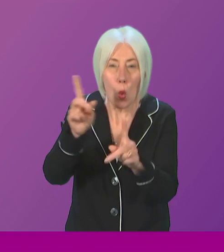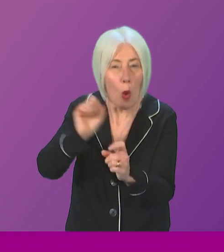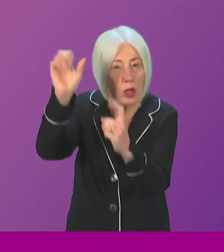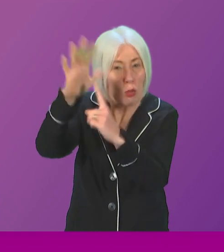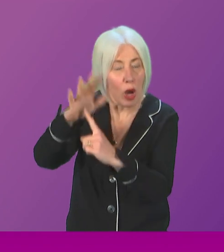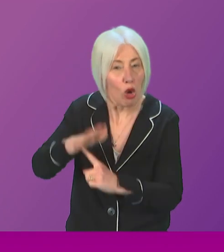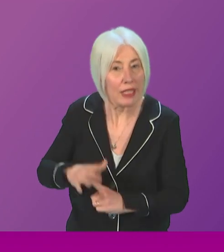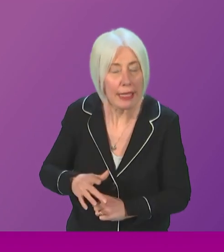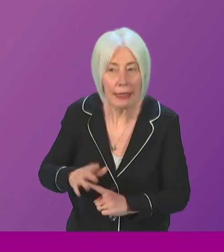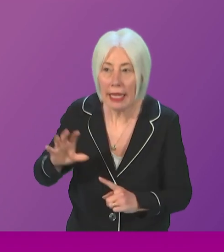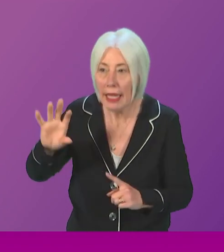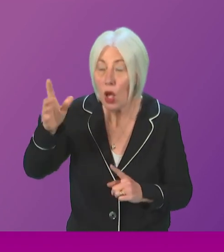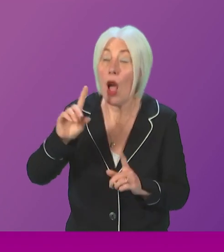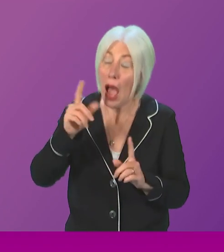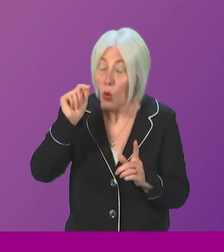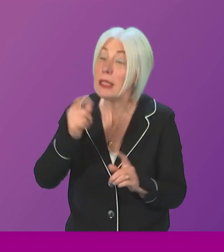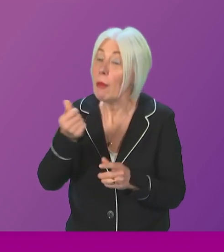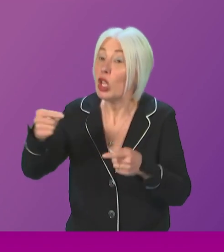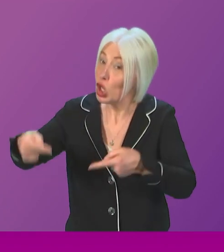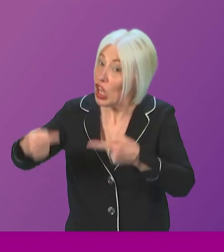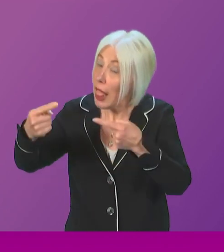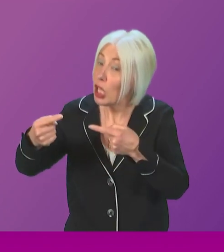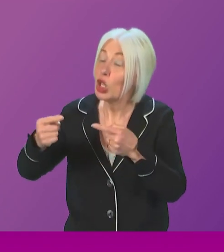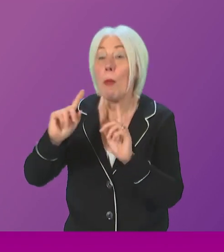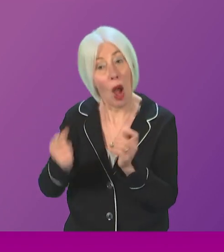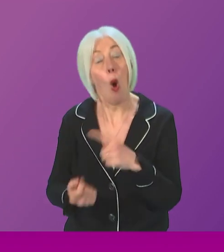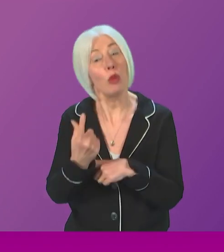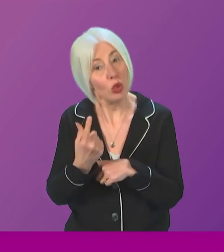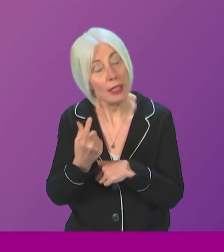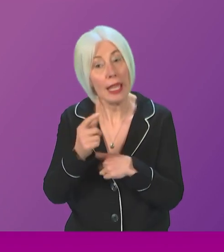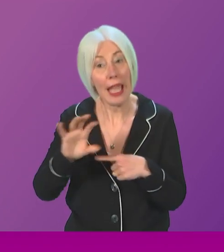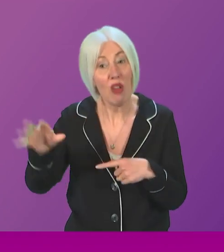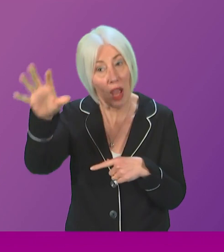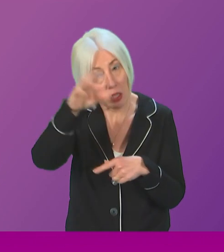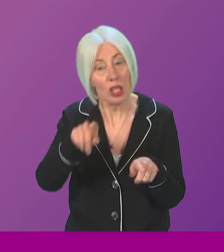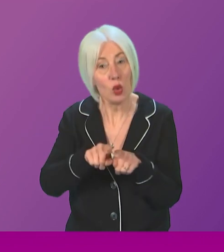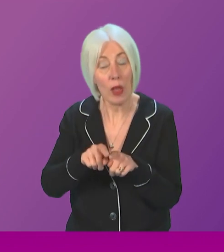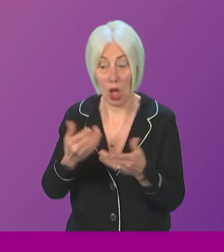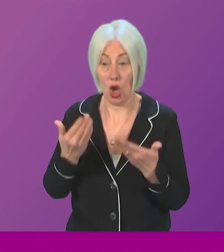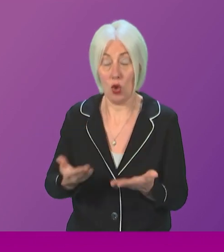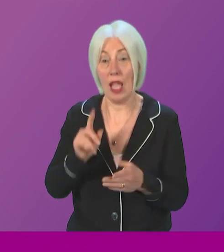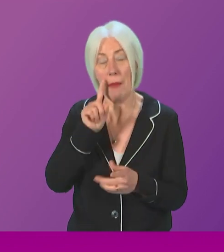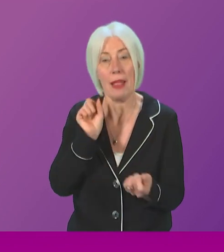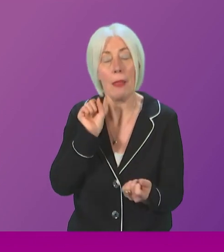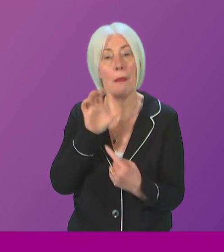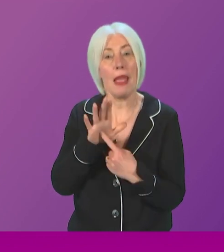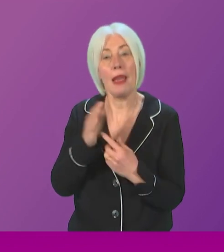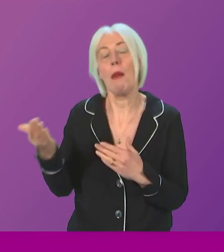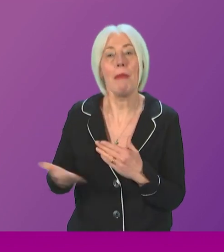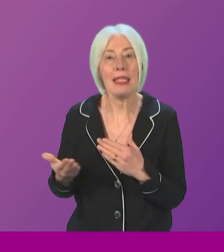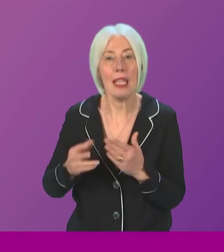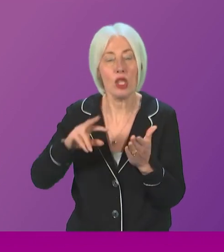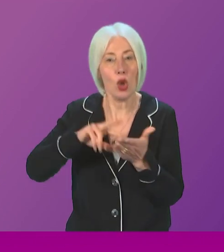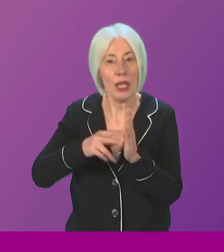areas of both challenge but also opportunity. Later today, I will also meet with the main business organisations to personally